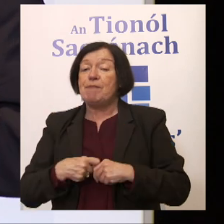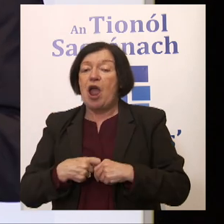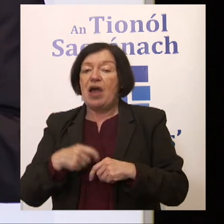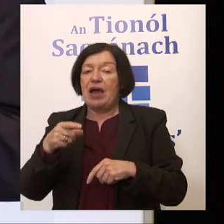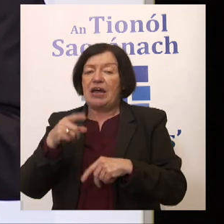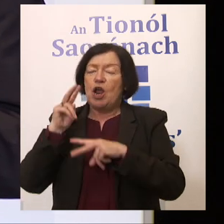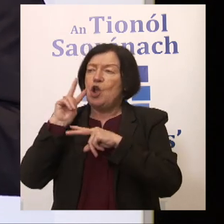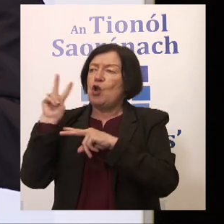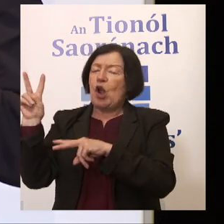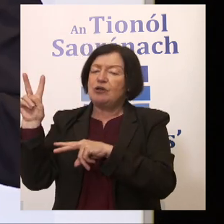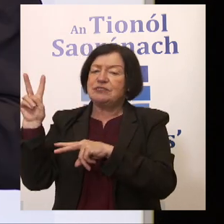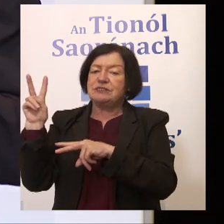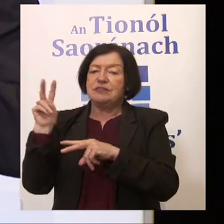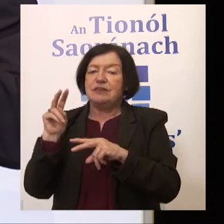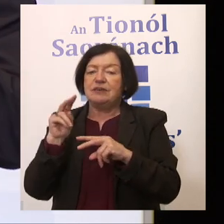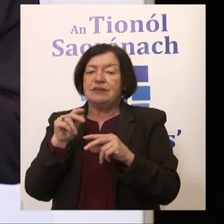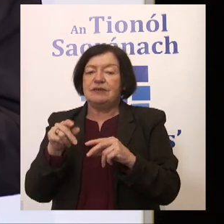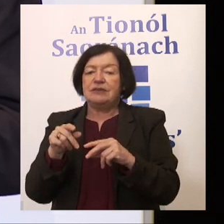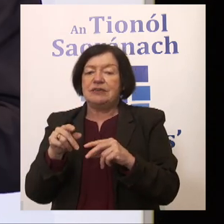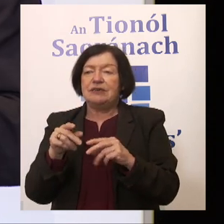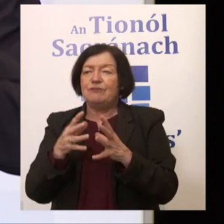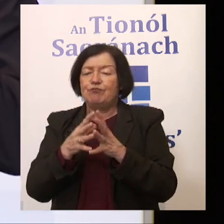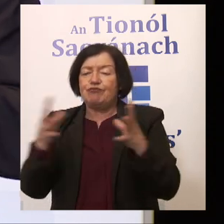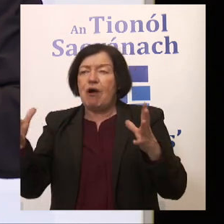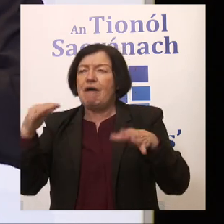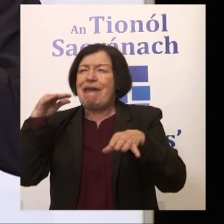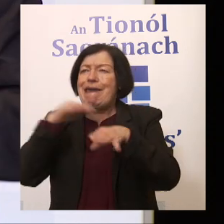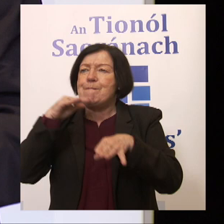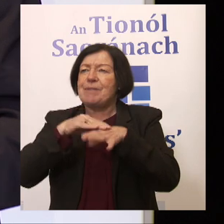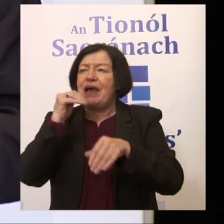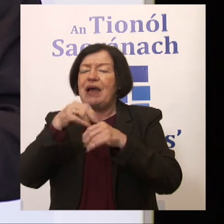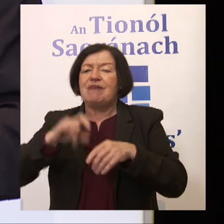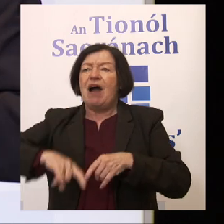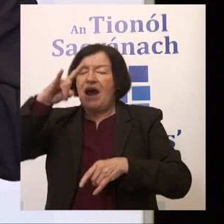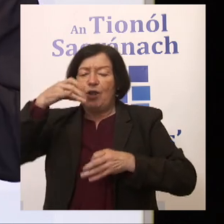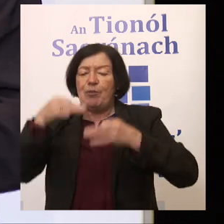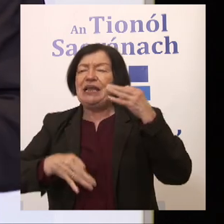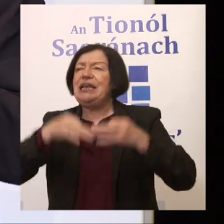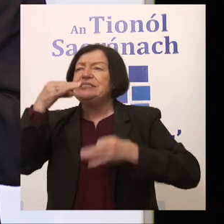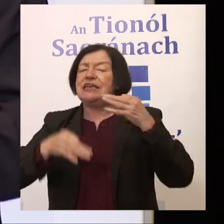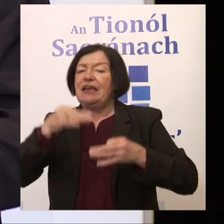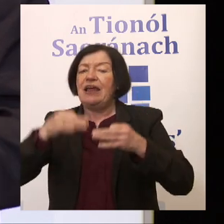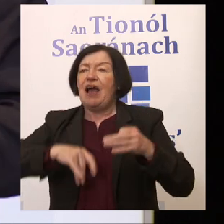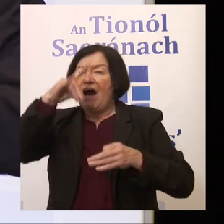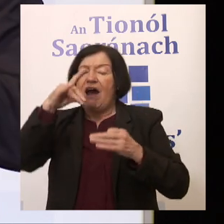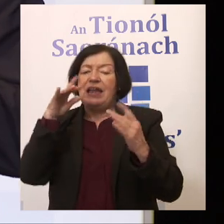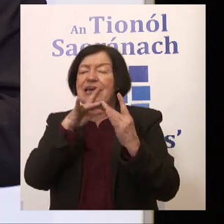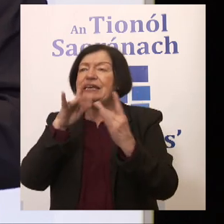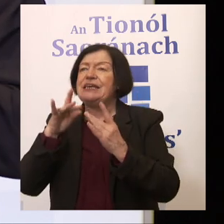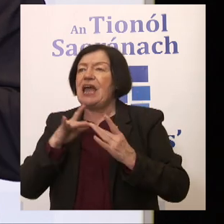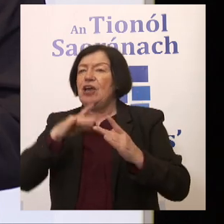looks at the broad impact of having a highly politicized and a highly engaged,